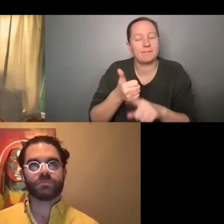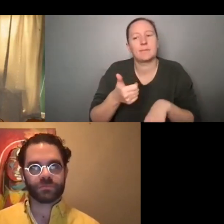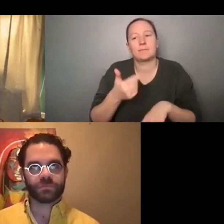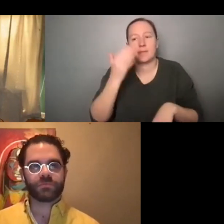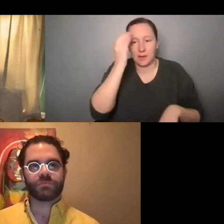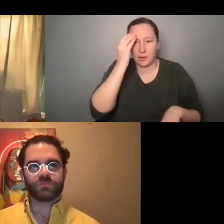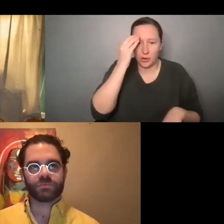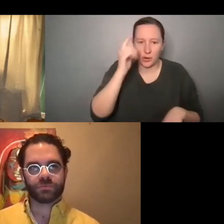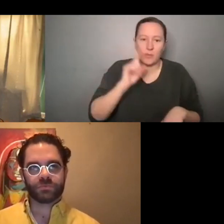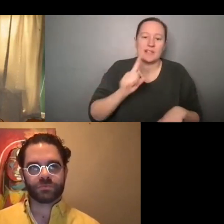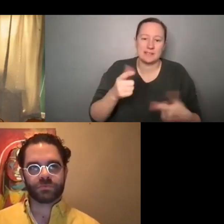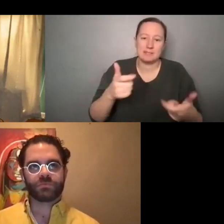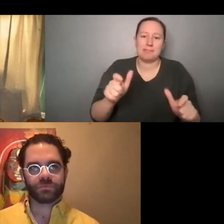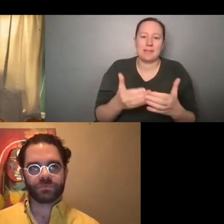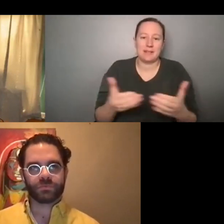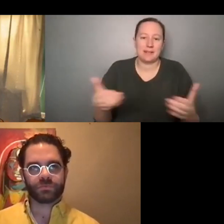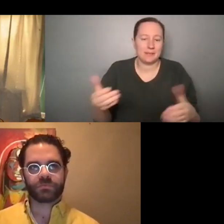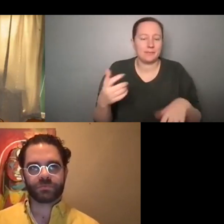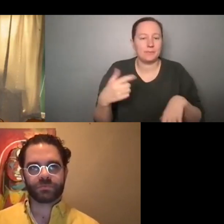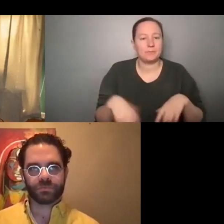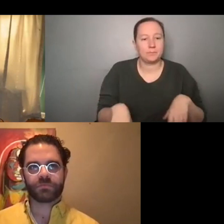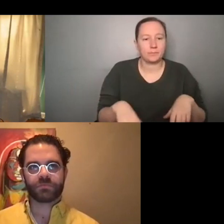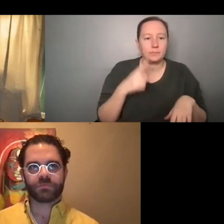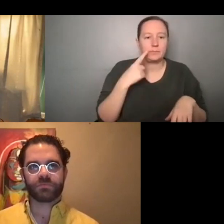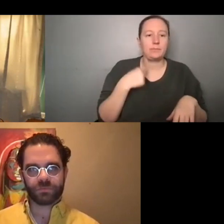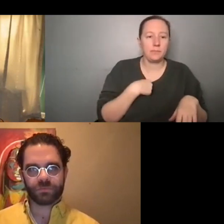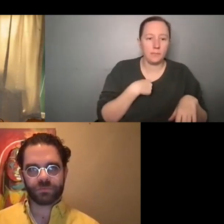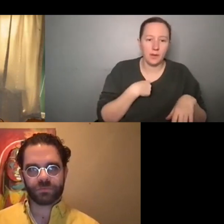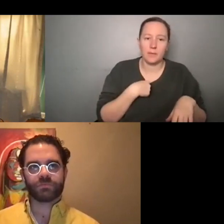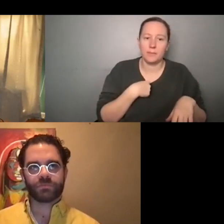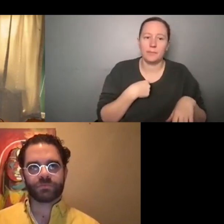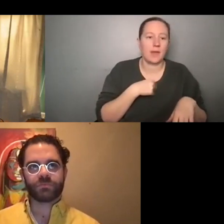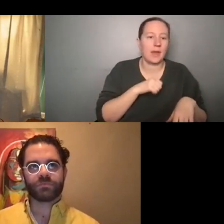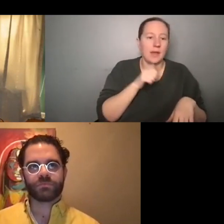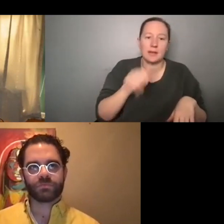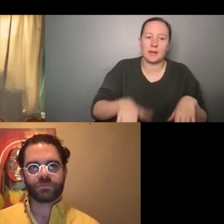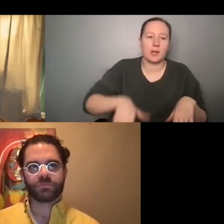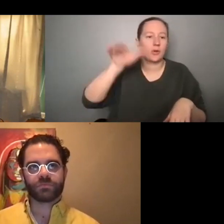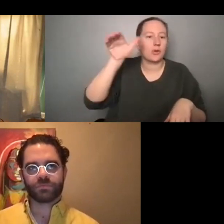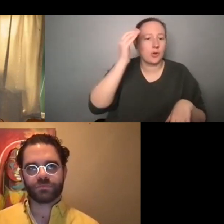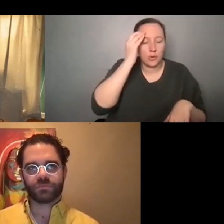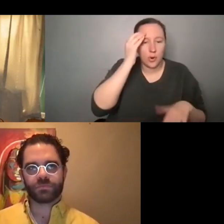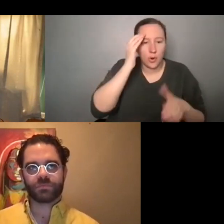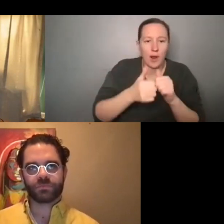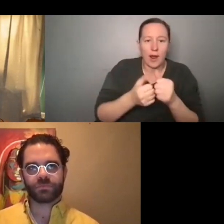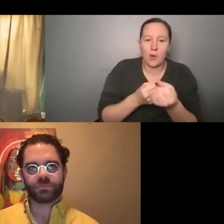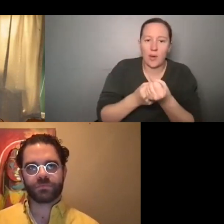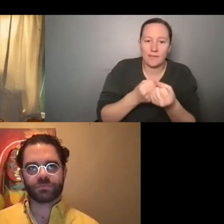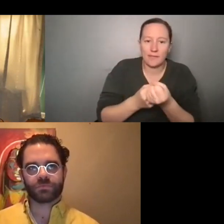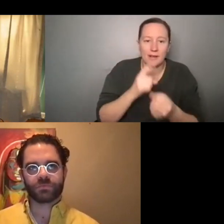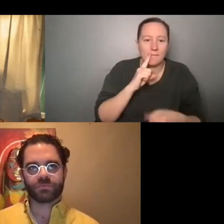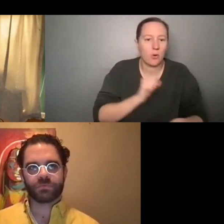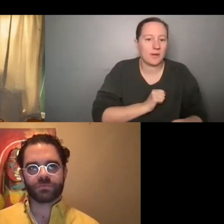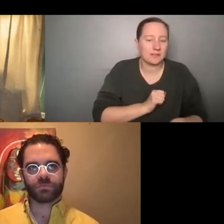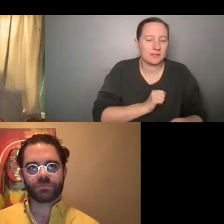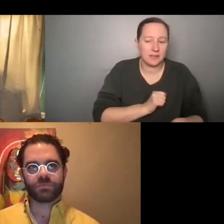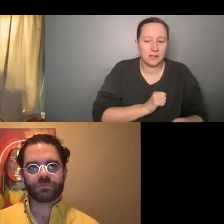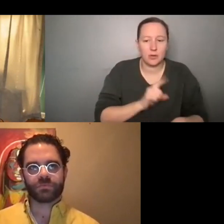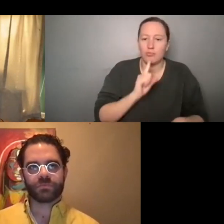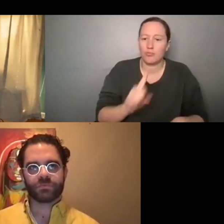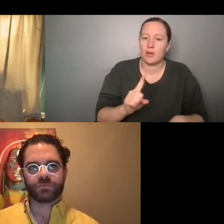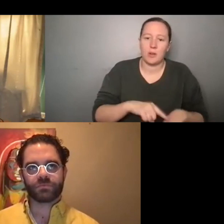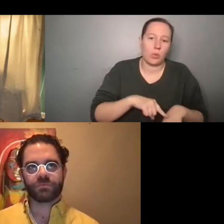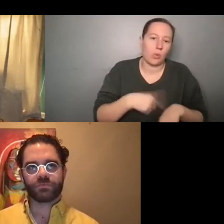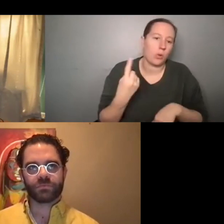big, a big thing that, you know, for me, I didn't grow up like knowing how to advocate for myself. So that's been kind of like a lifelong